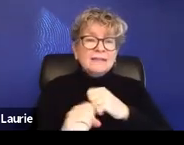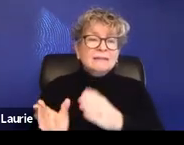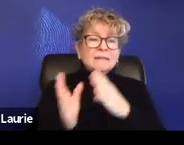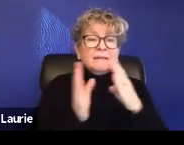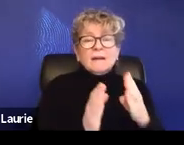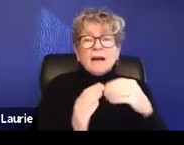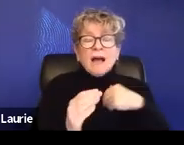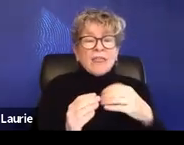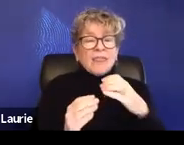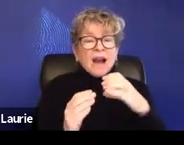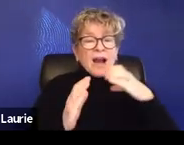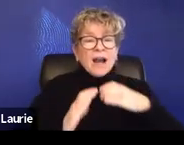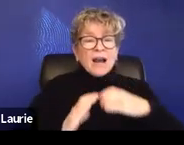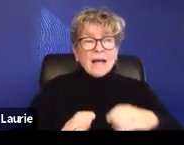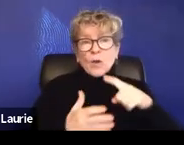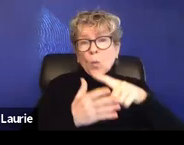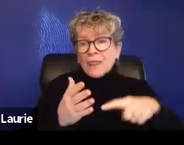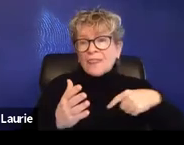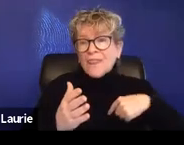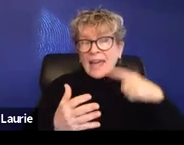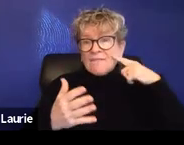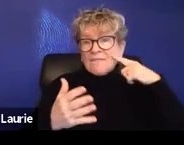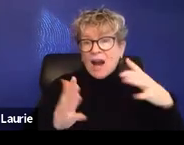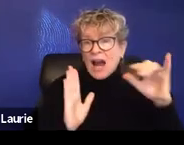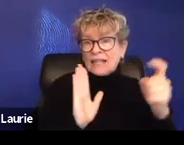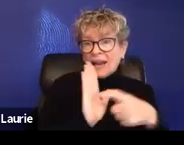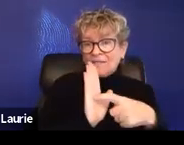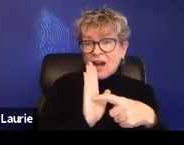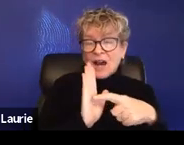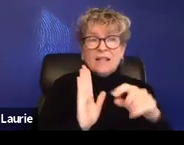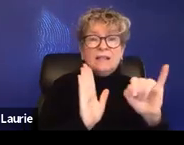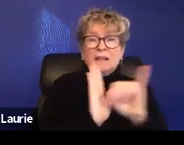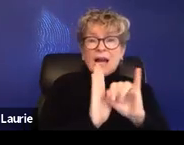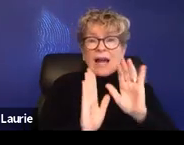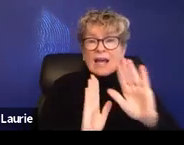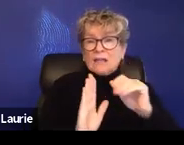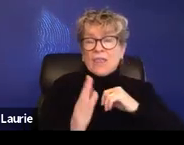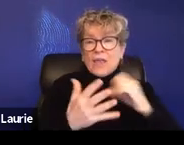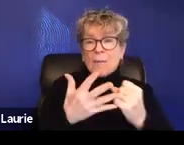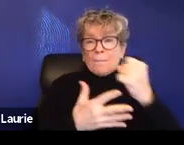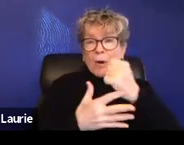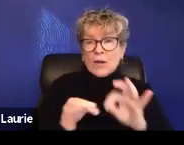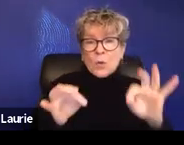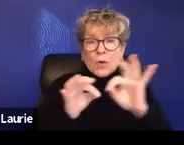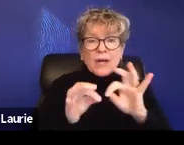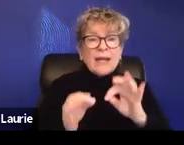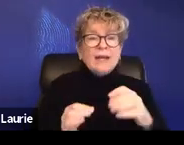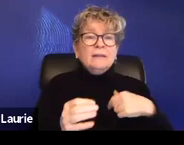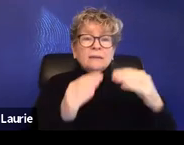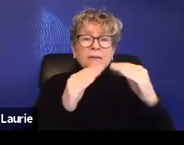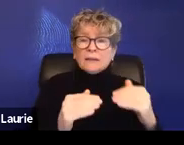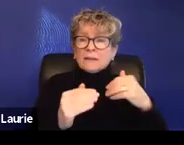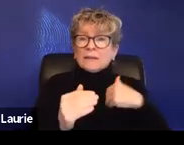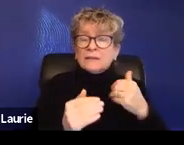client is identifying as their priority area and developing a service plan. Um, and then of course coordinating with other,